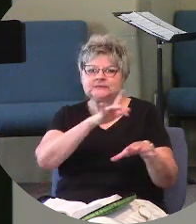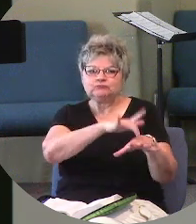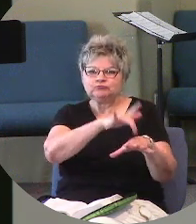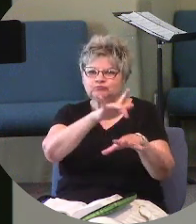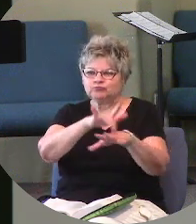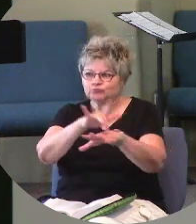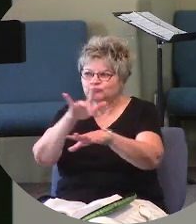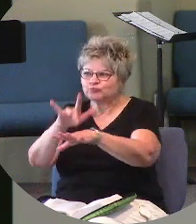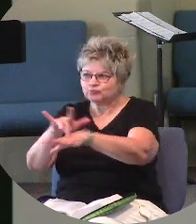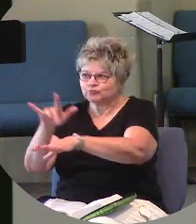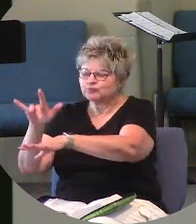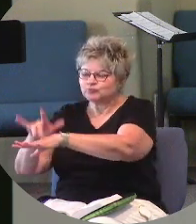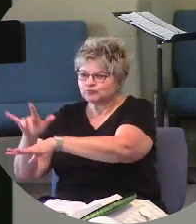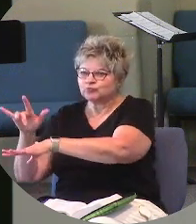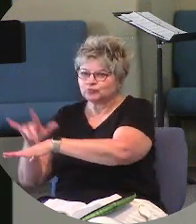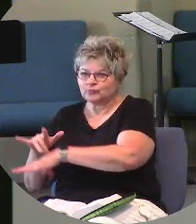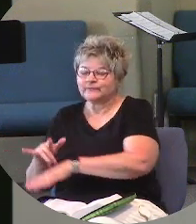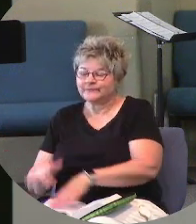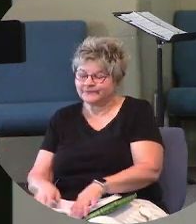with.